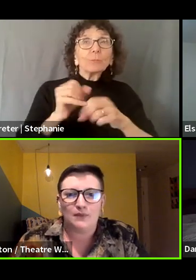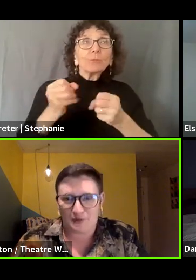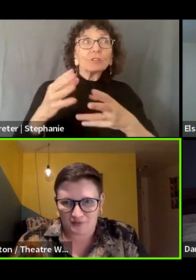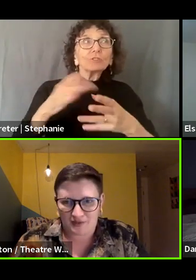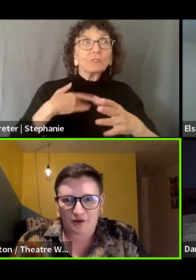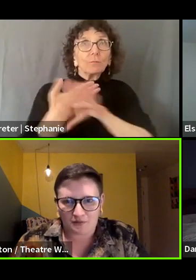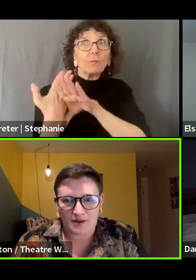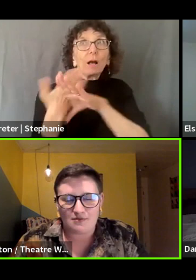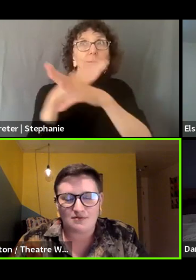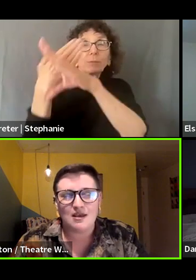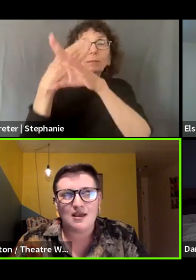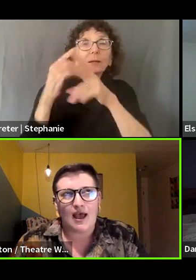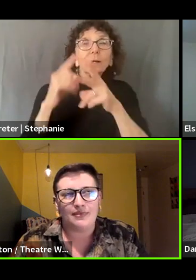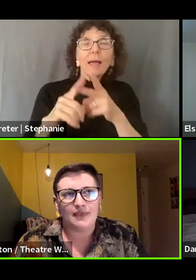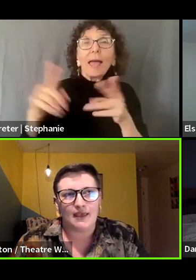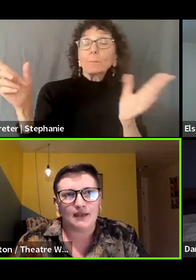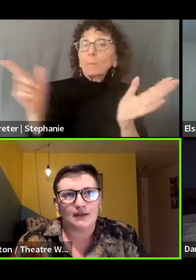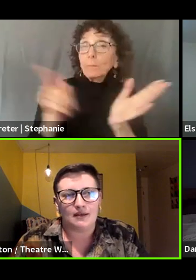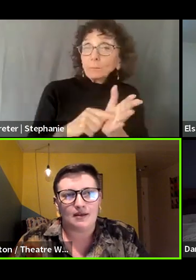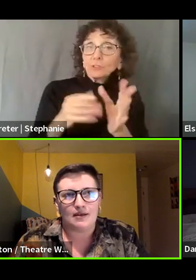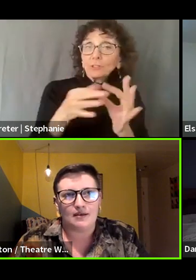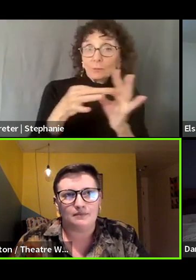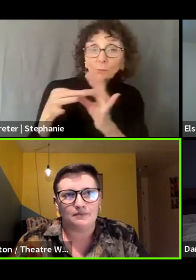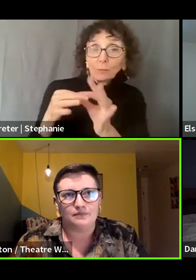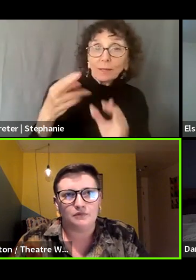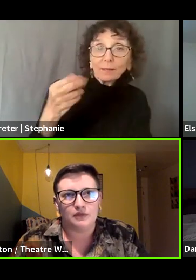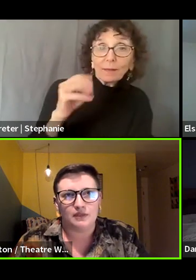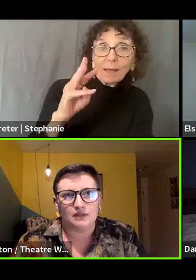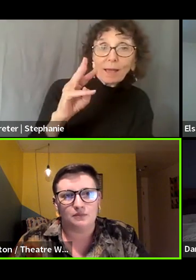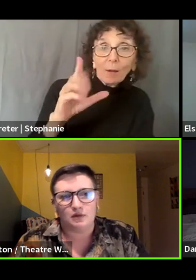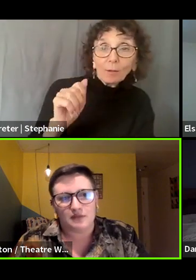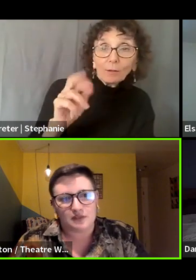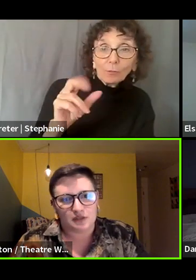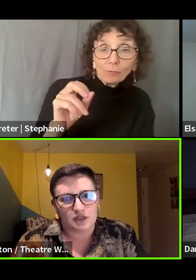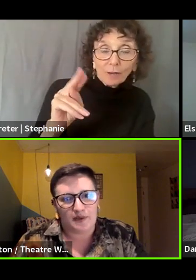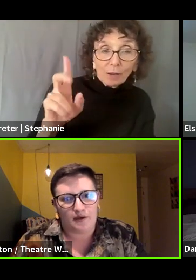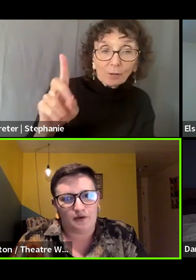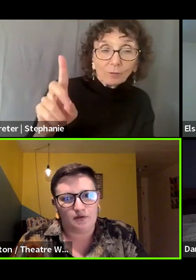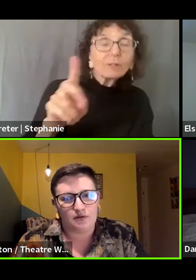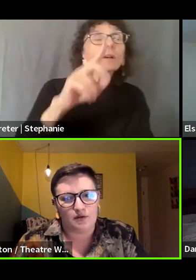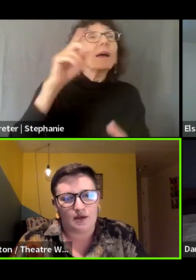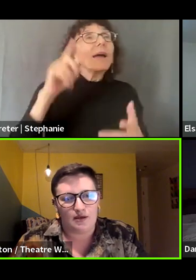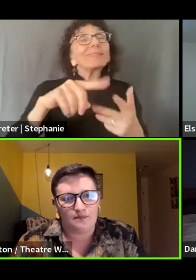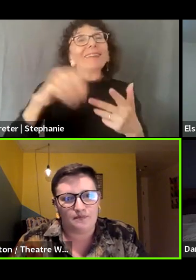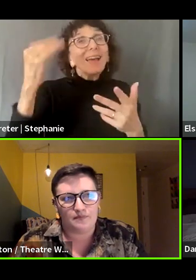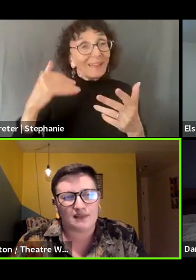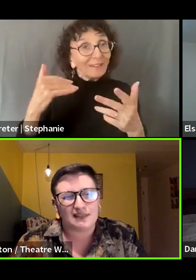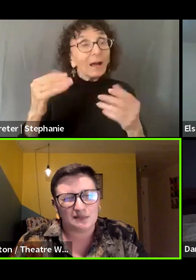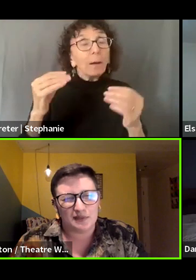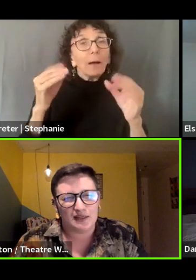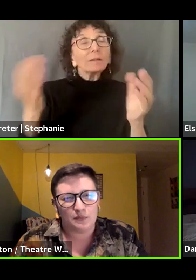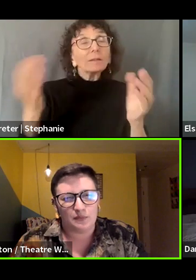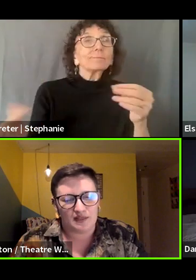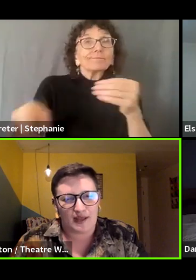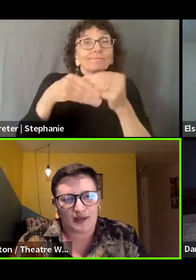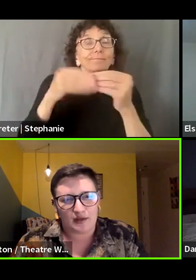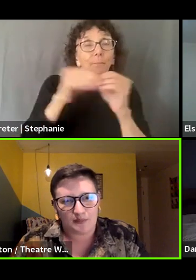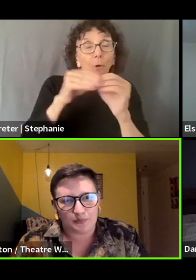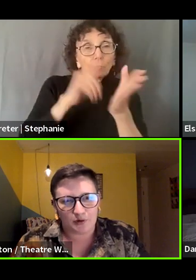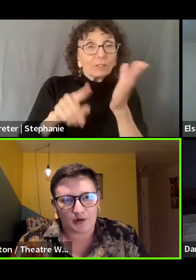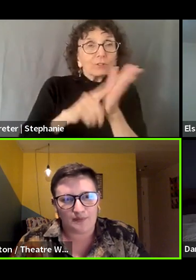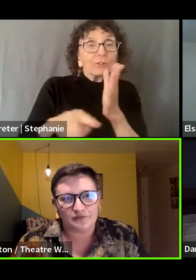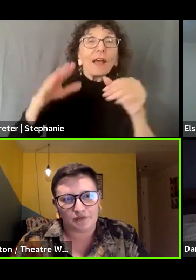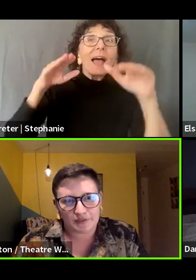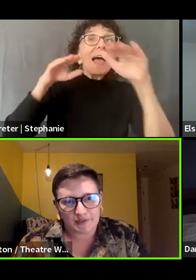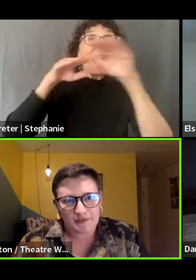an op-ed with HowlRound, and then, um, doing, um, more research about, um, accessibility within higher